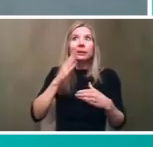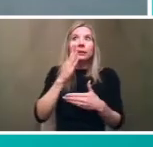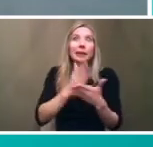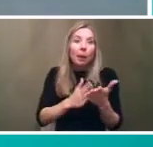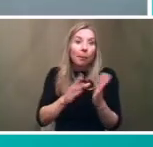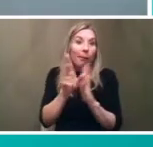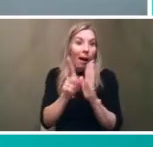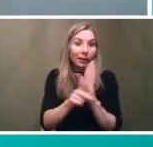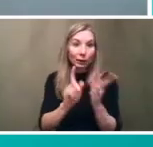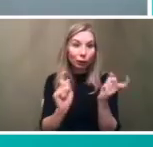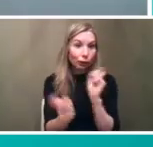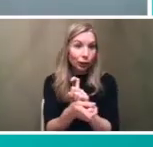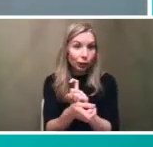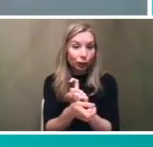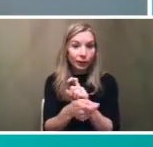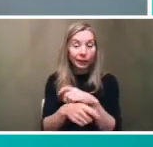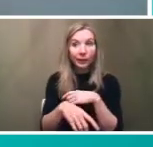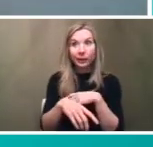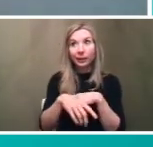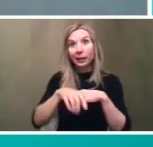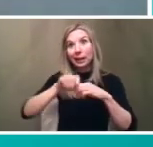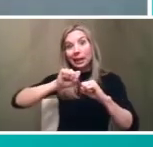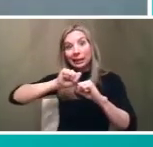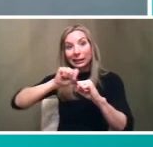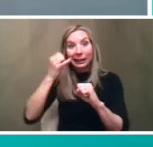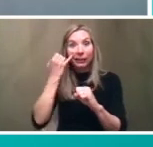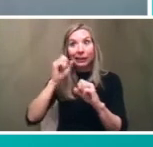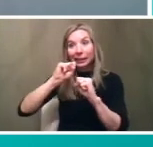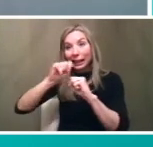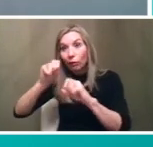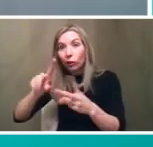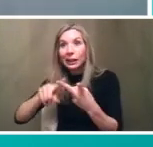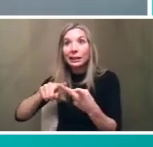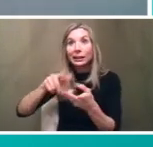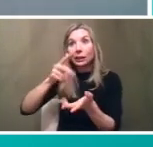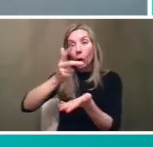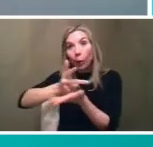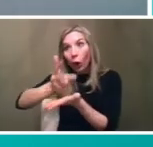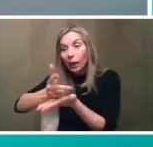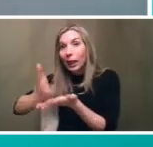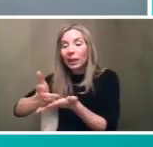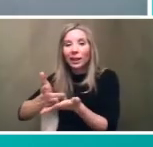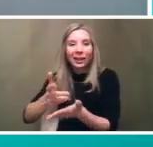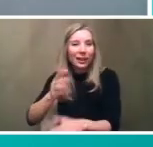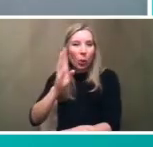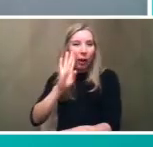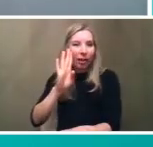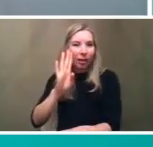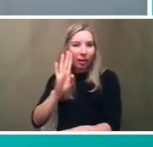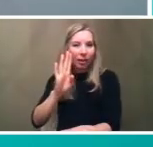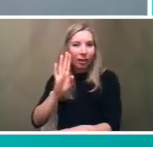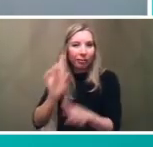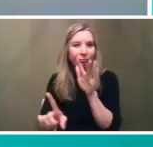to you know whether it's deliveries or parking or things like that so um you know they're going to be identified is in the plan